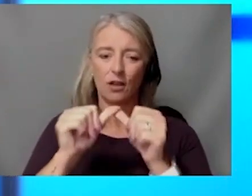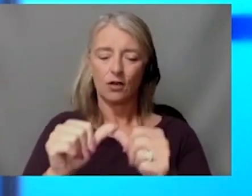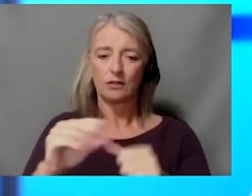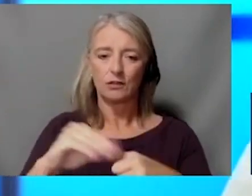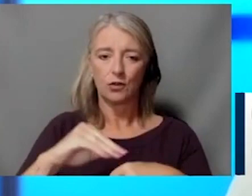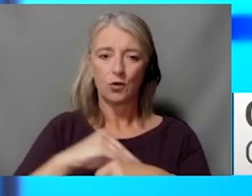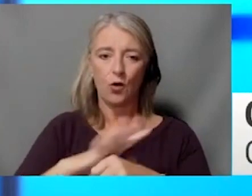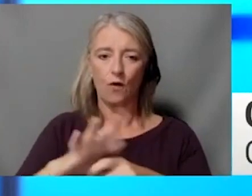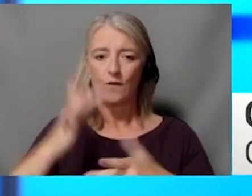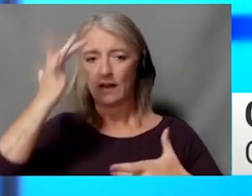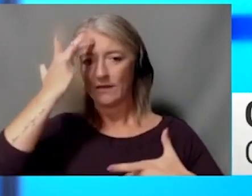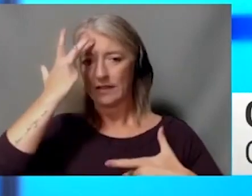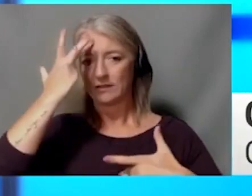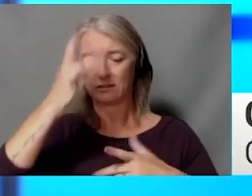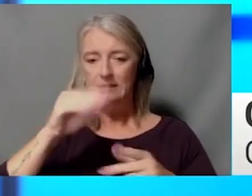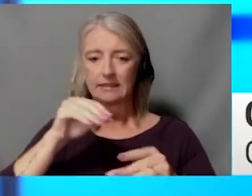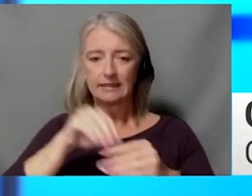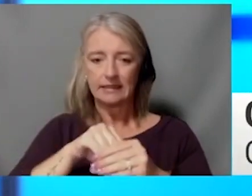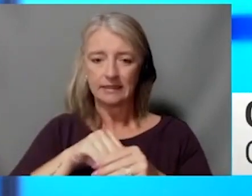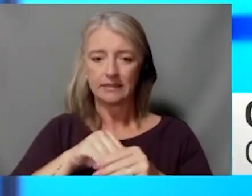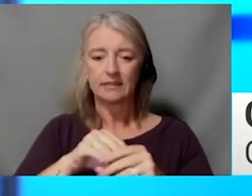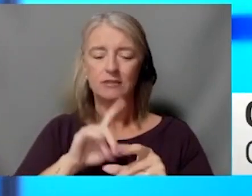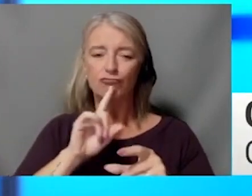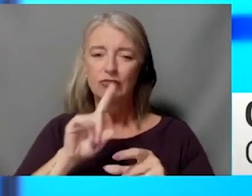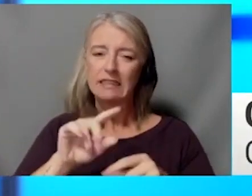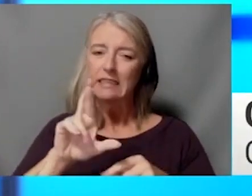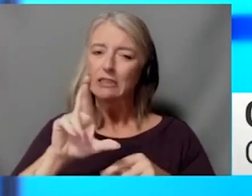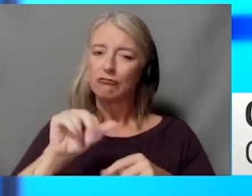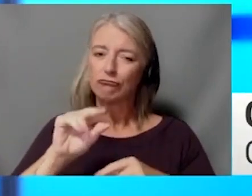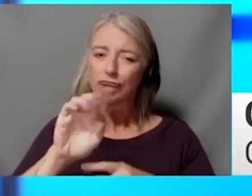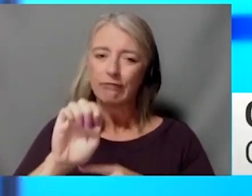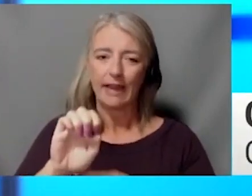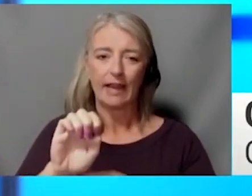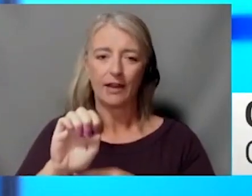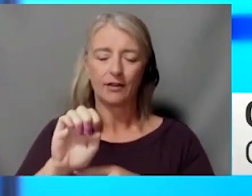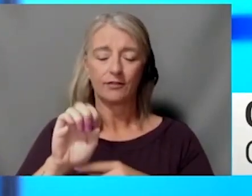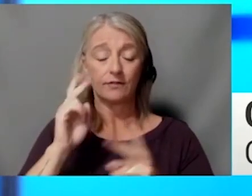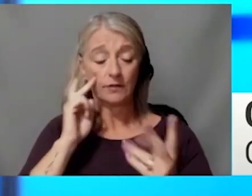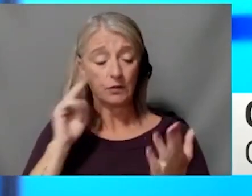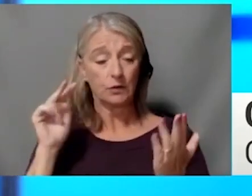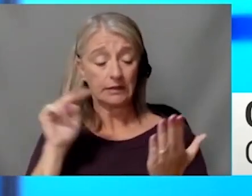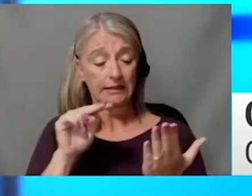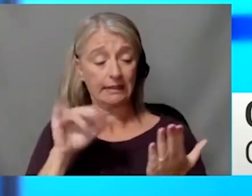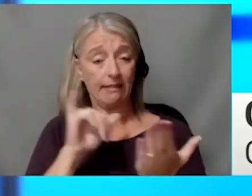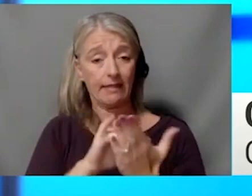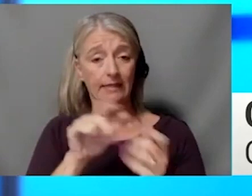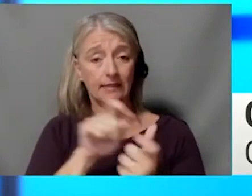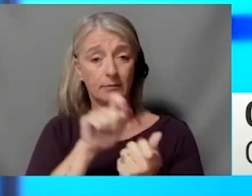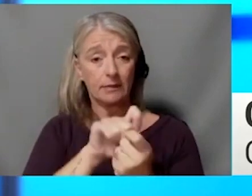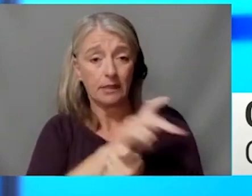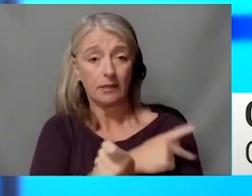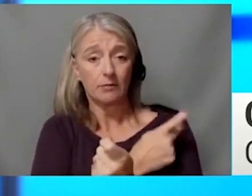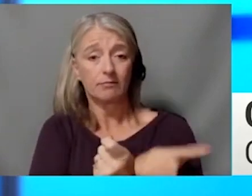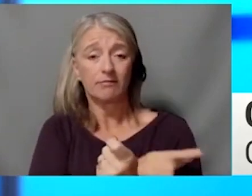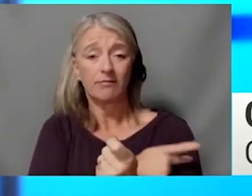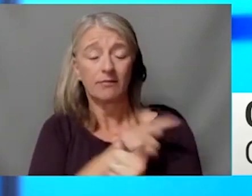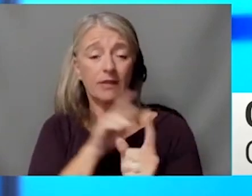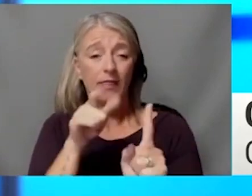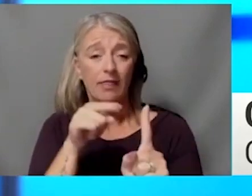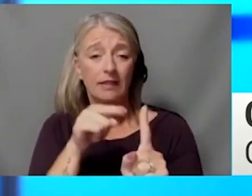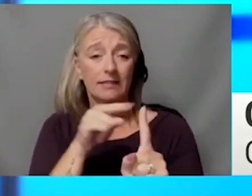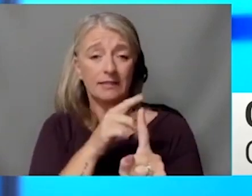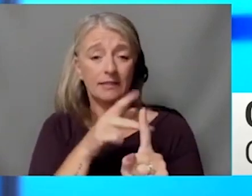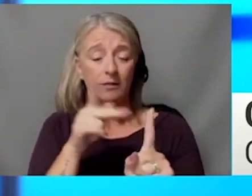it's incredibly rare. But looking into the details of this particular patient, this is a patient who has lymphoma that has recurred